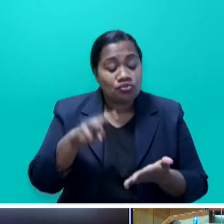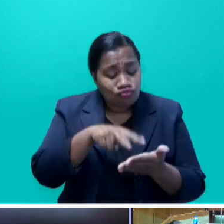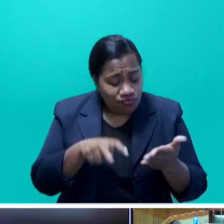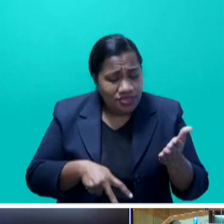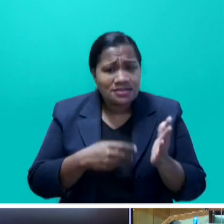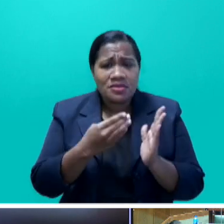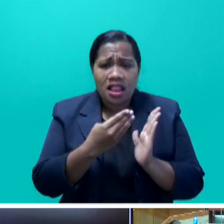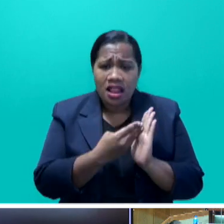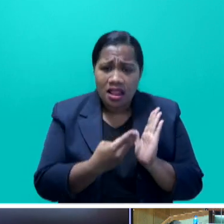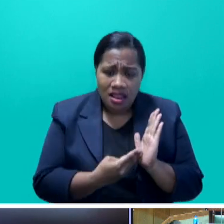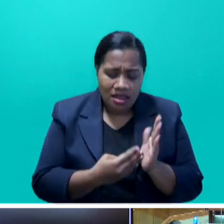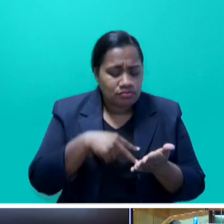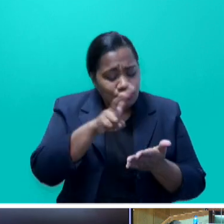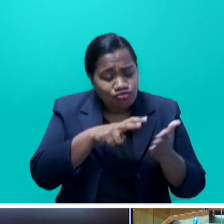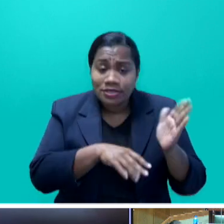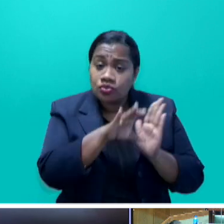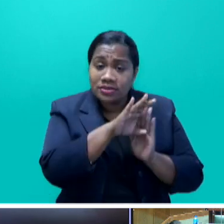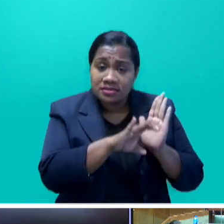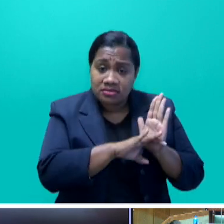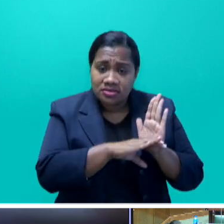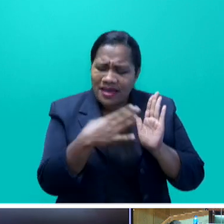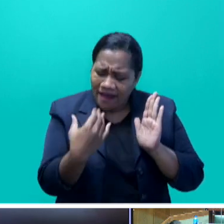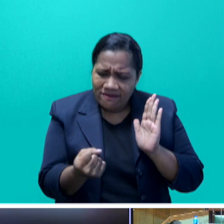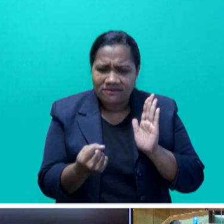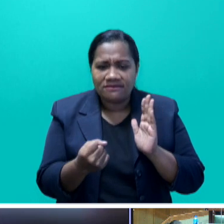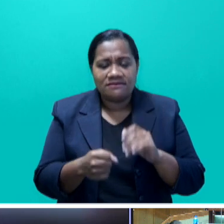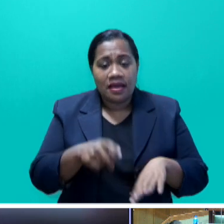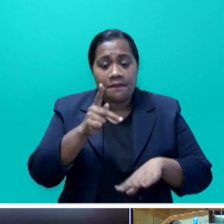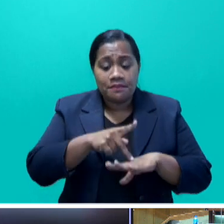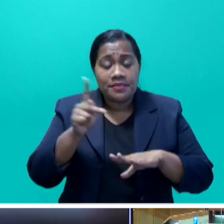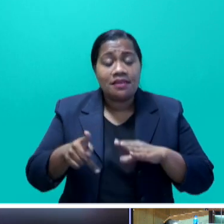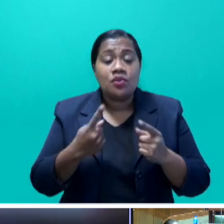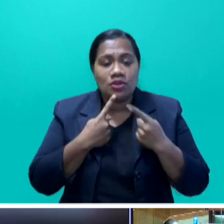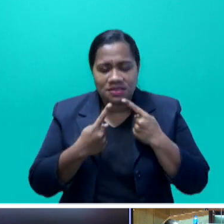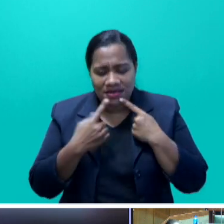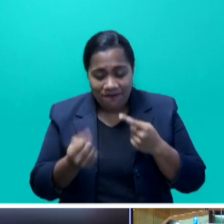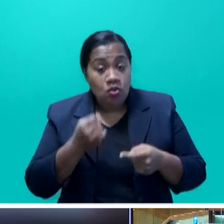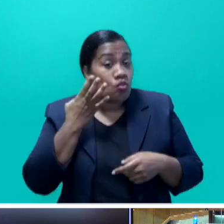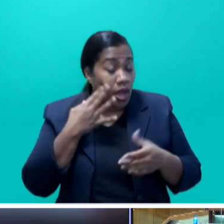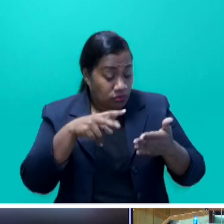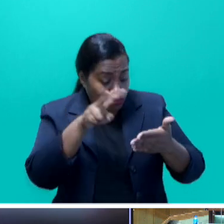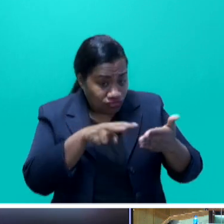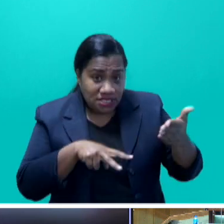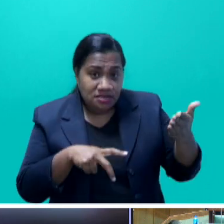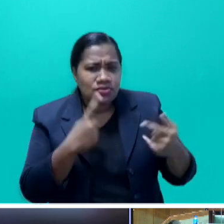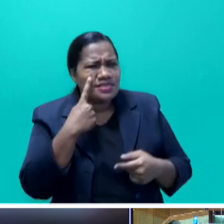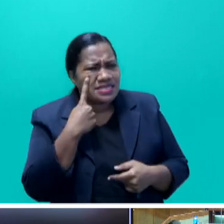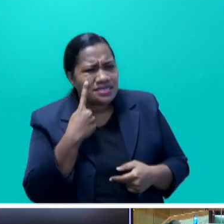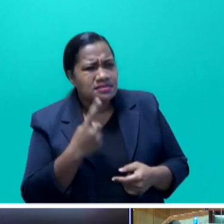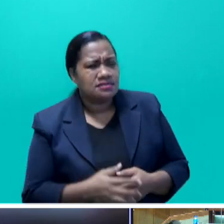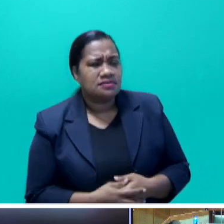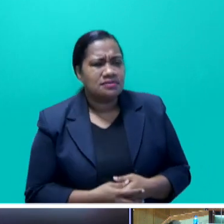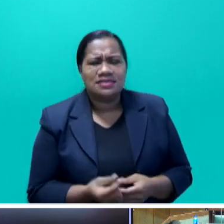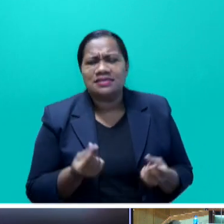constitution. It's on the parliament website. Read it. When you read it, you'll see how simple it really